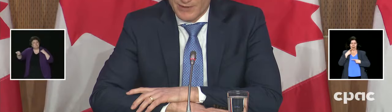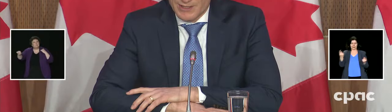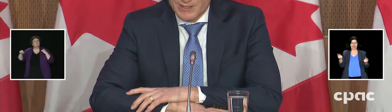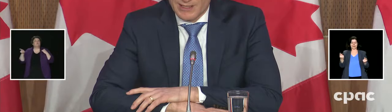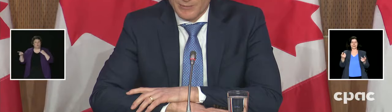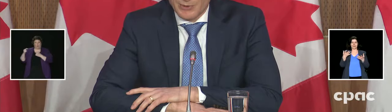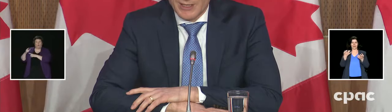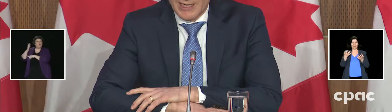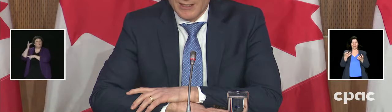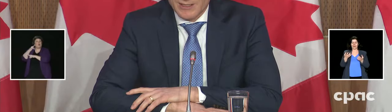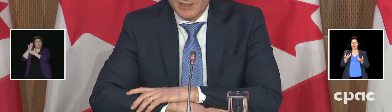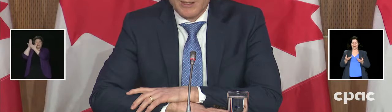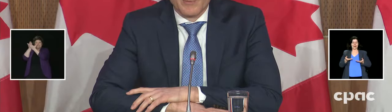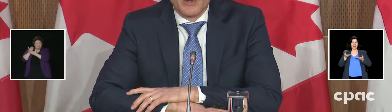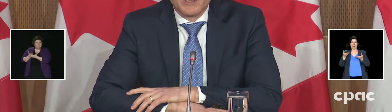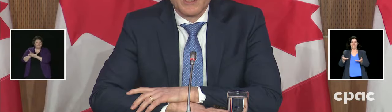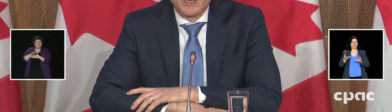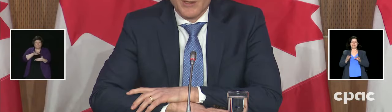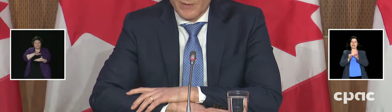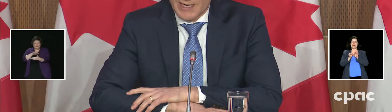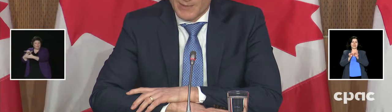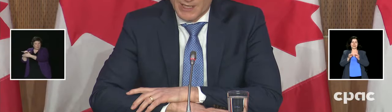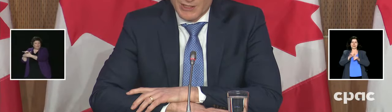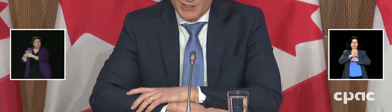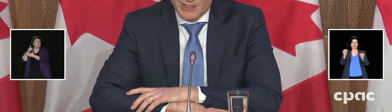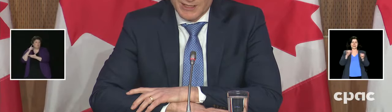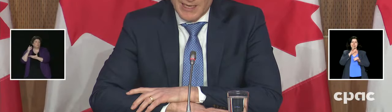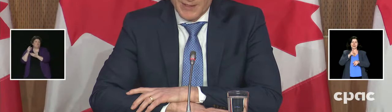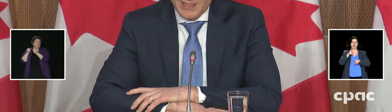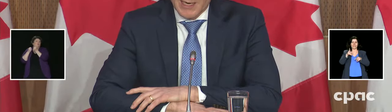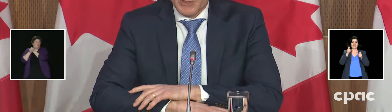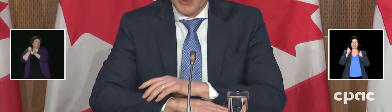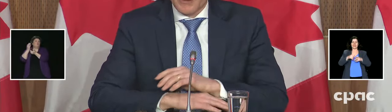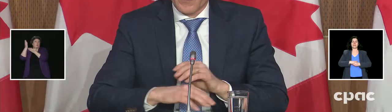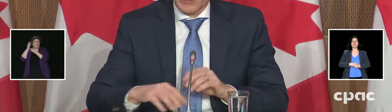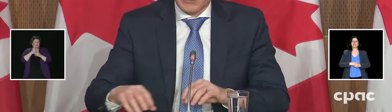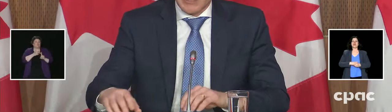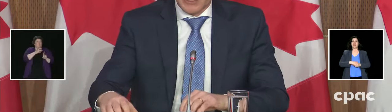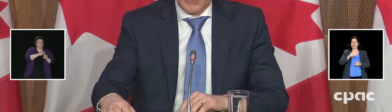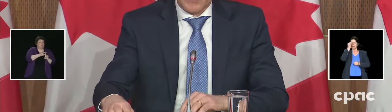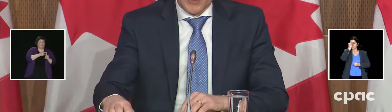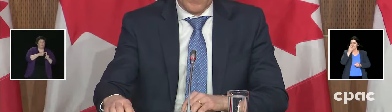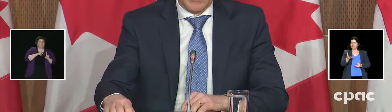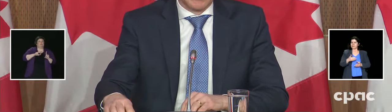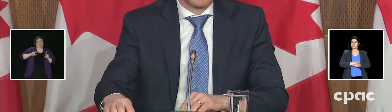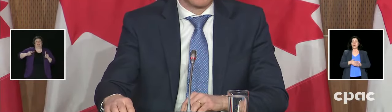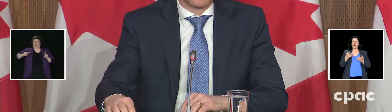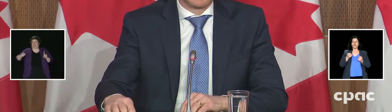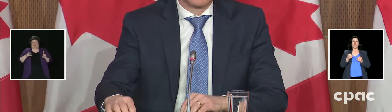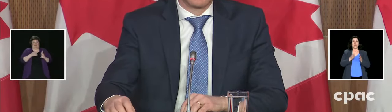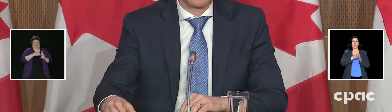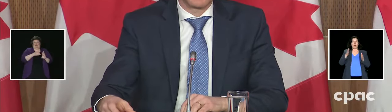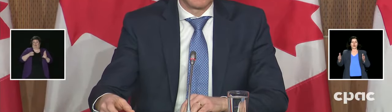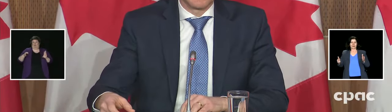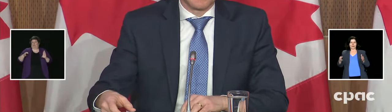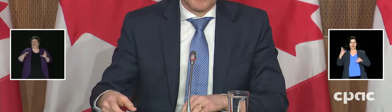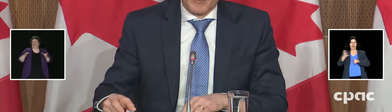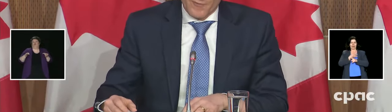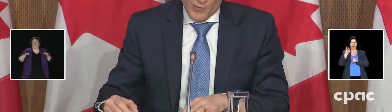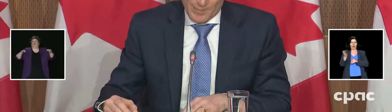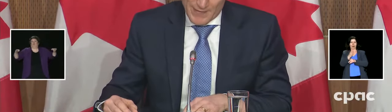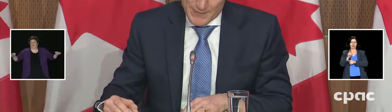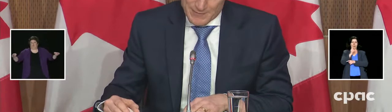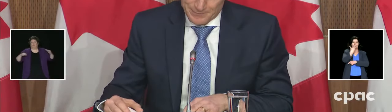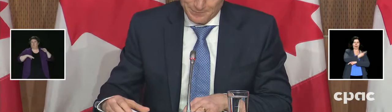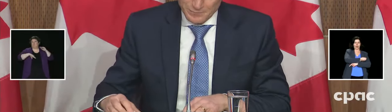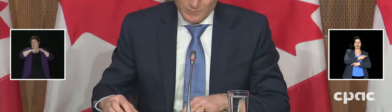detailed evidence and complete analysis that supports the recommendation to extend the time between the first and second dose of COVID-19 vaccines of